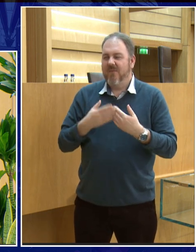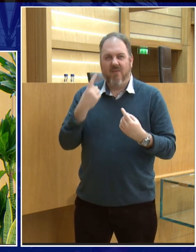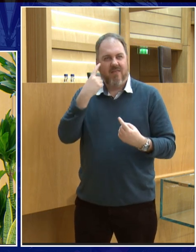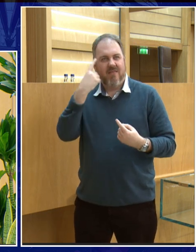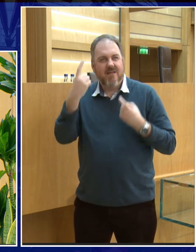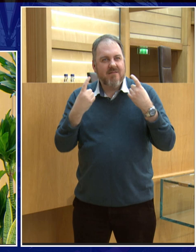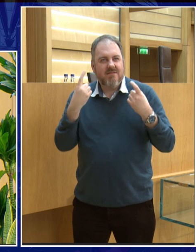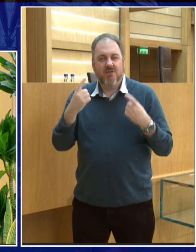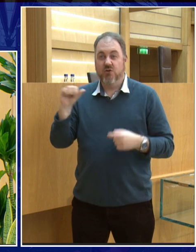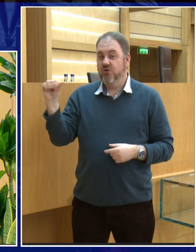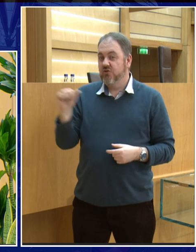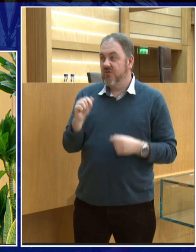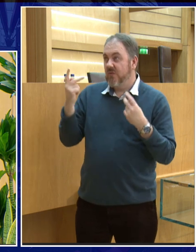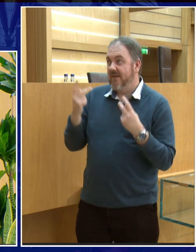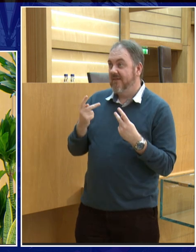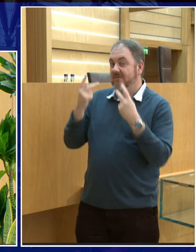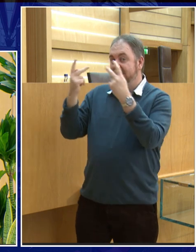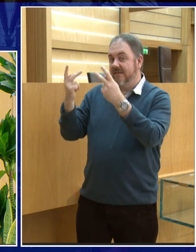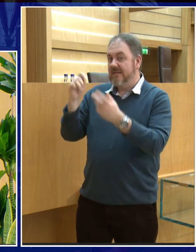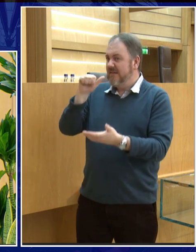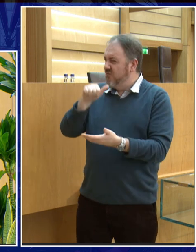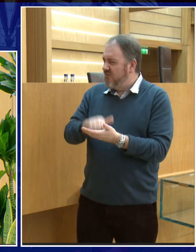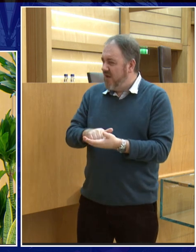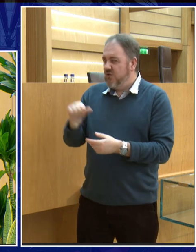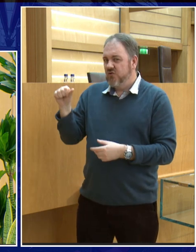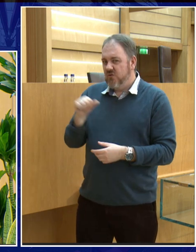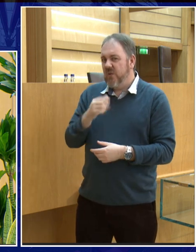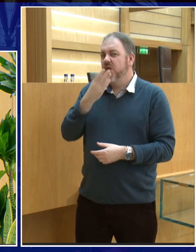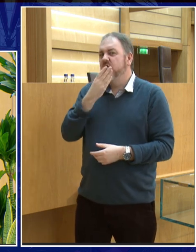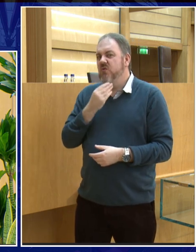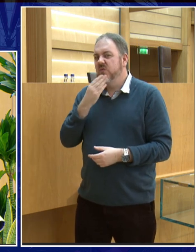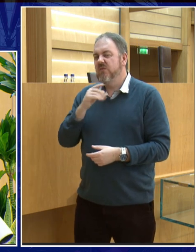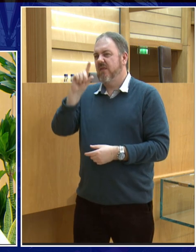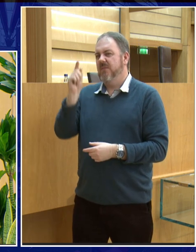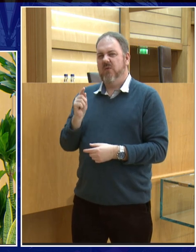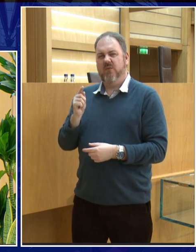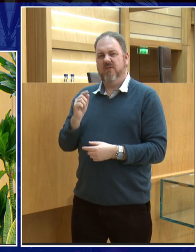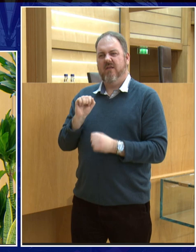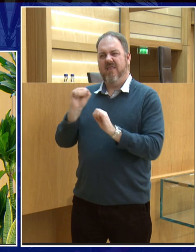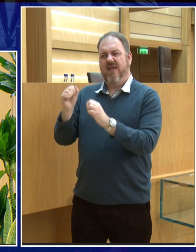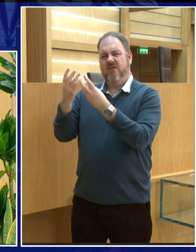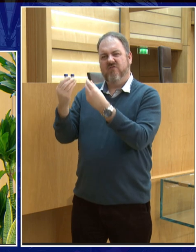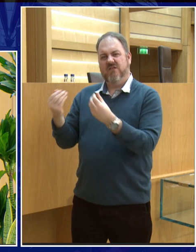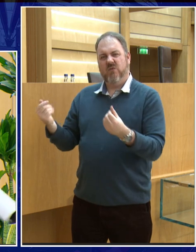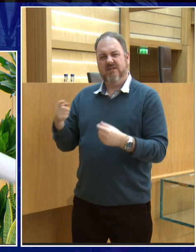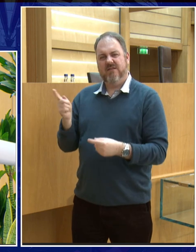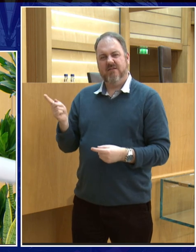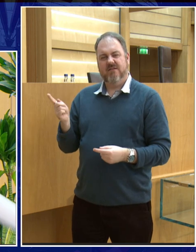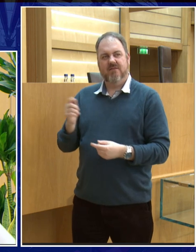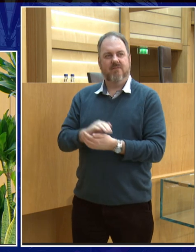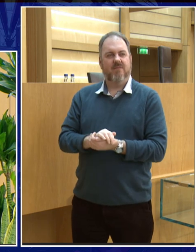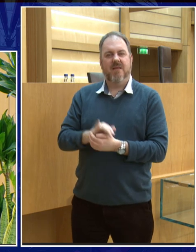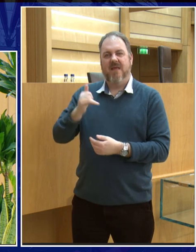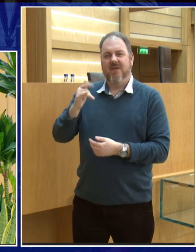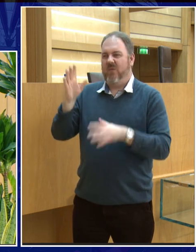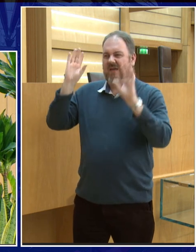should we be doing this is it ethically correct because it rather feels to me as if we've had a wild party here on earth yeah woohoo burn